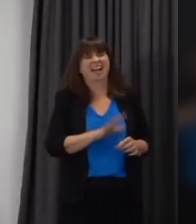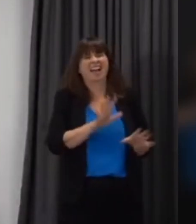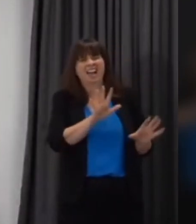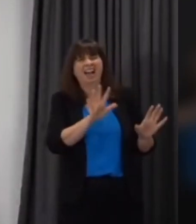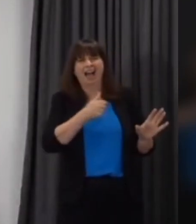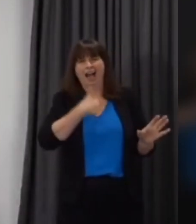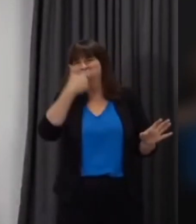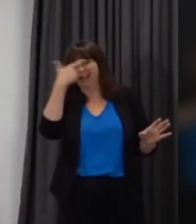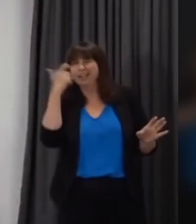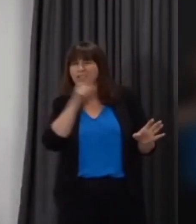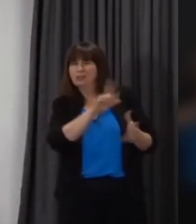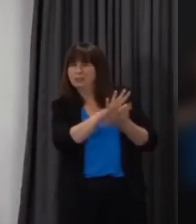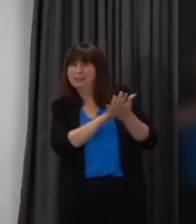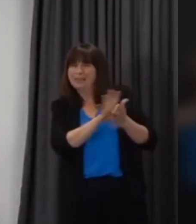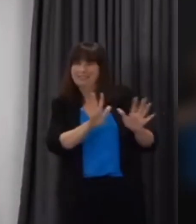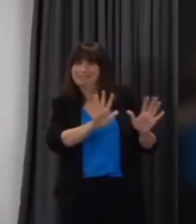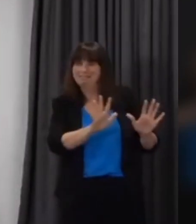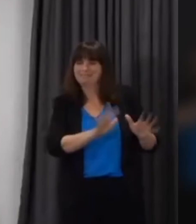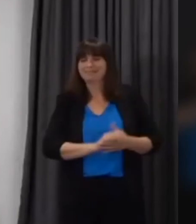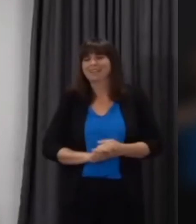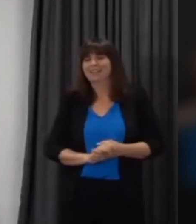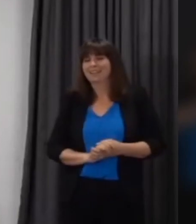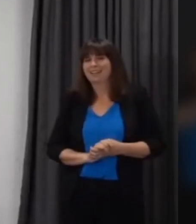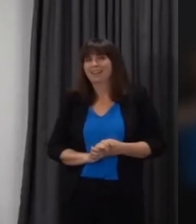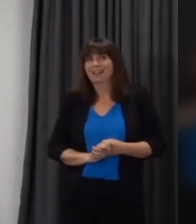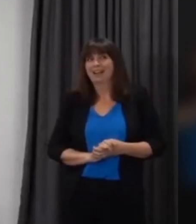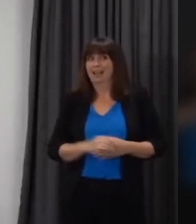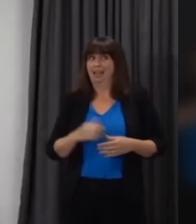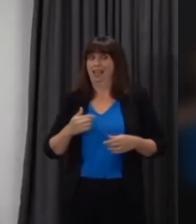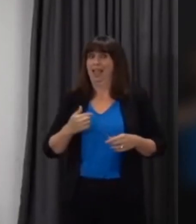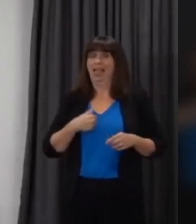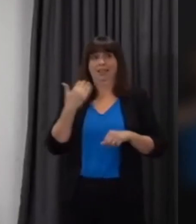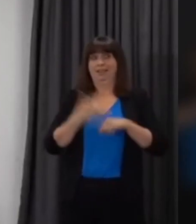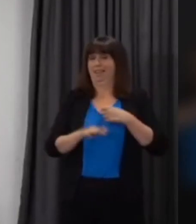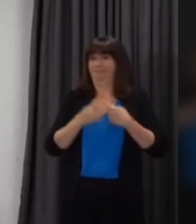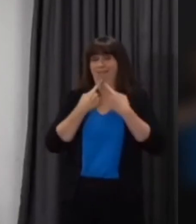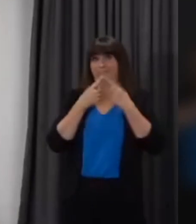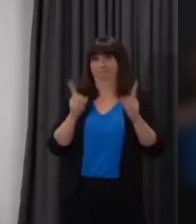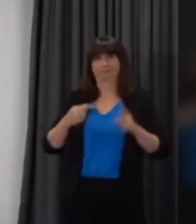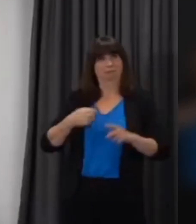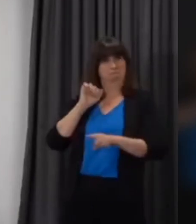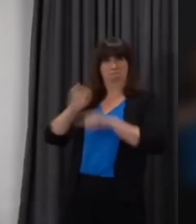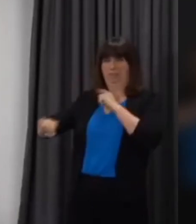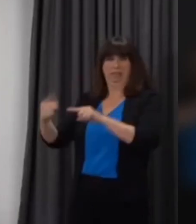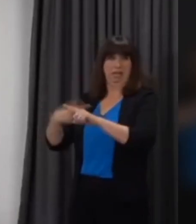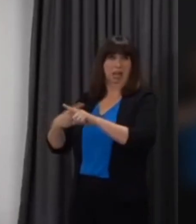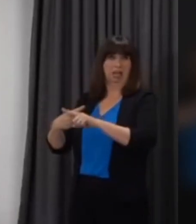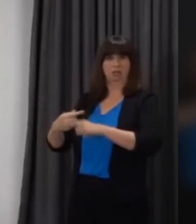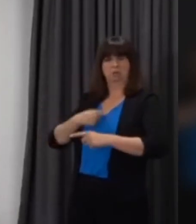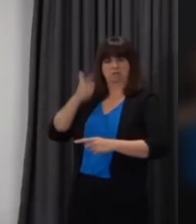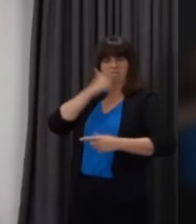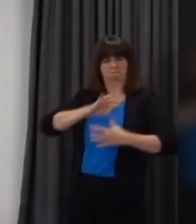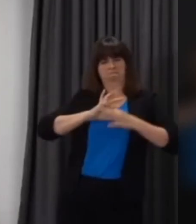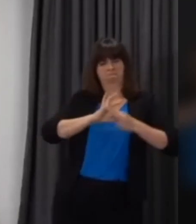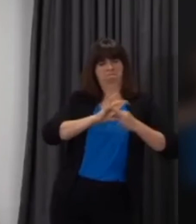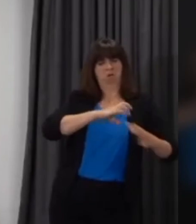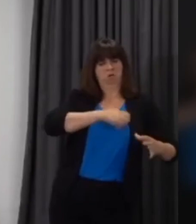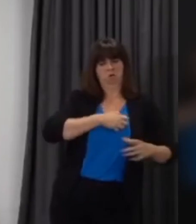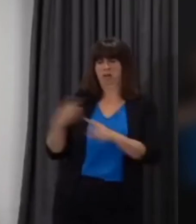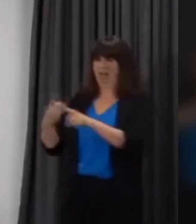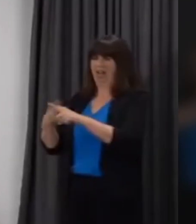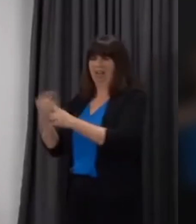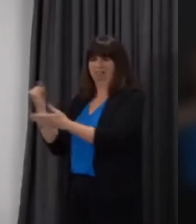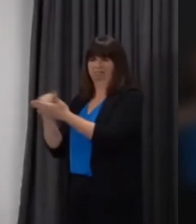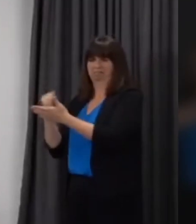first of all I didn't say that we have a better relationship with England it's not for me to comment on the relationship that